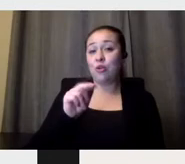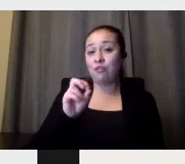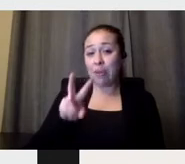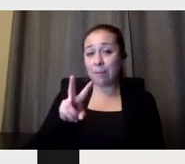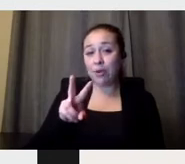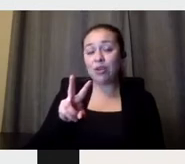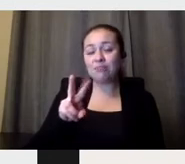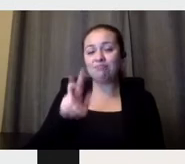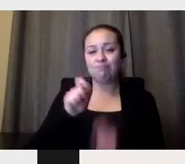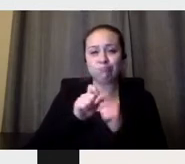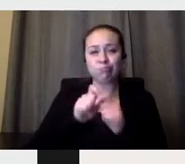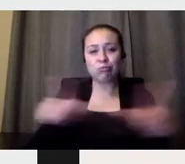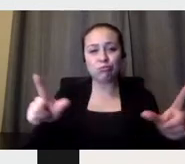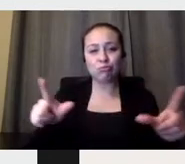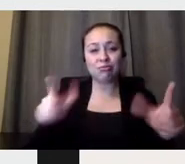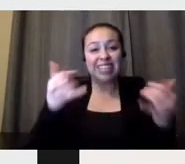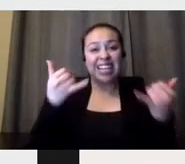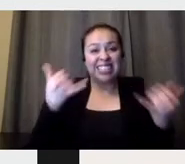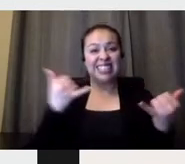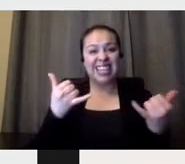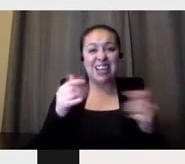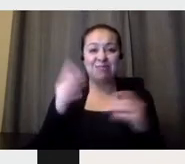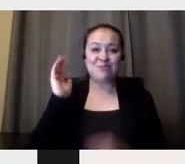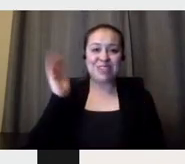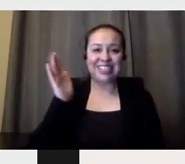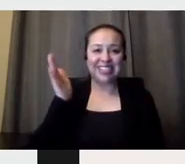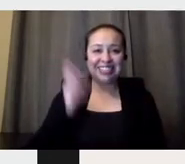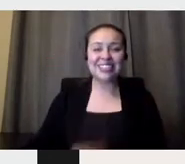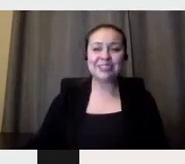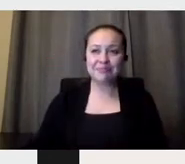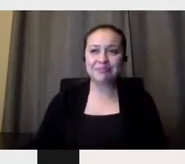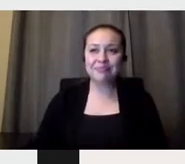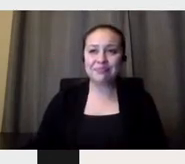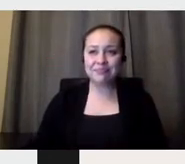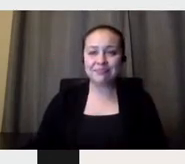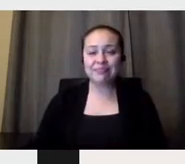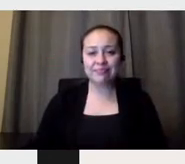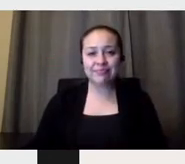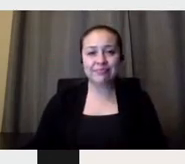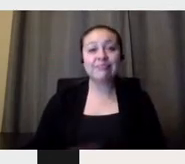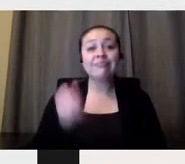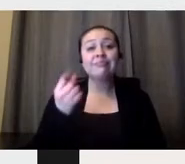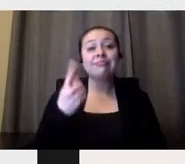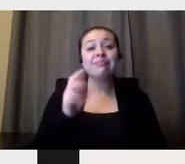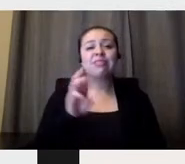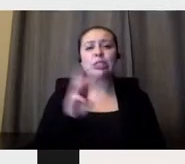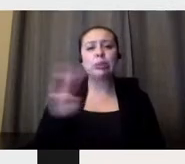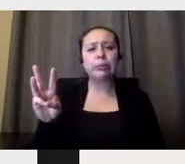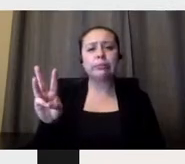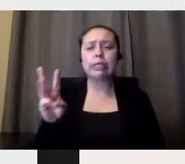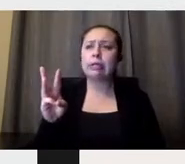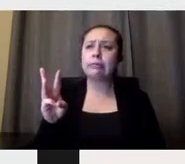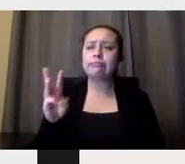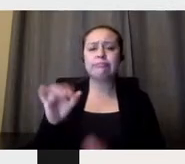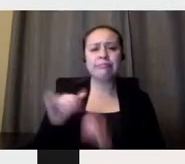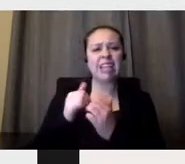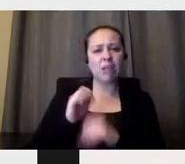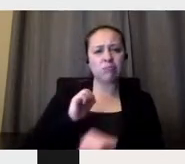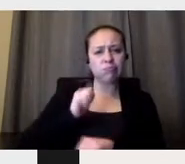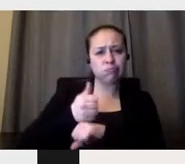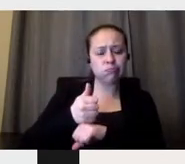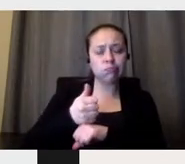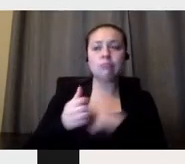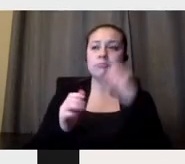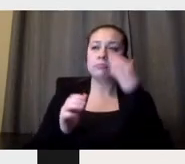So the website was designed taking Massimo's business card as reference. In his card,